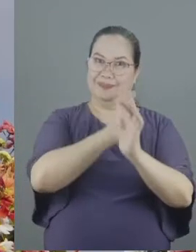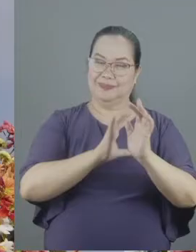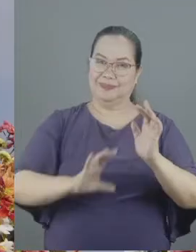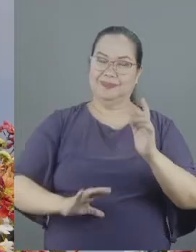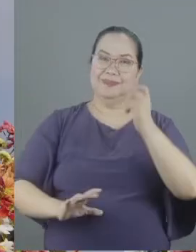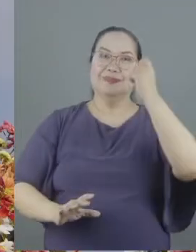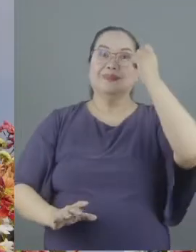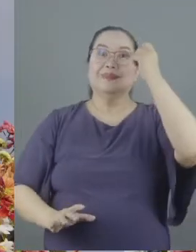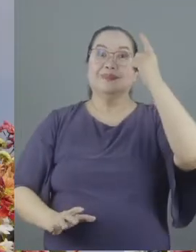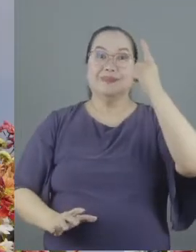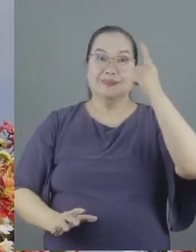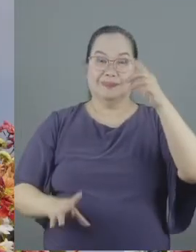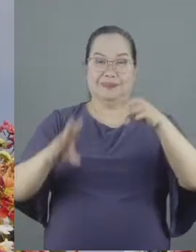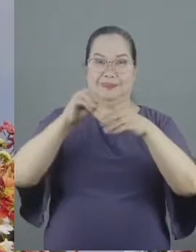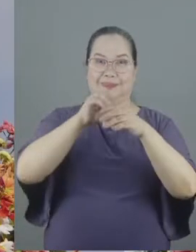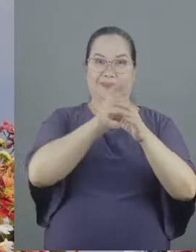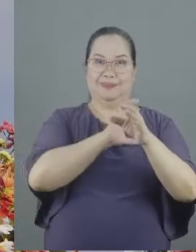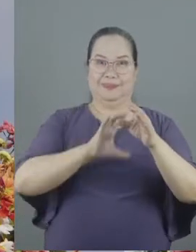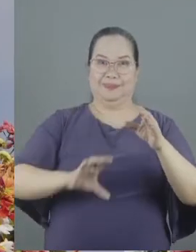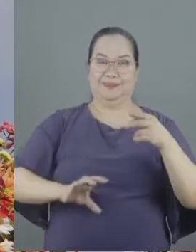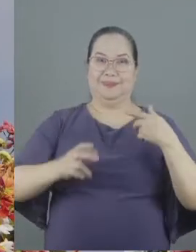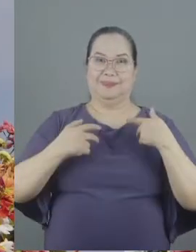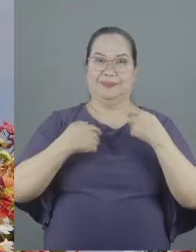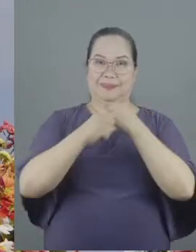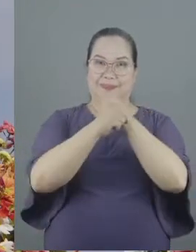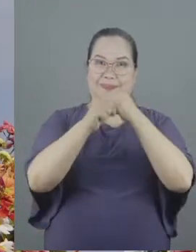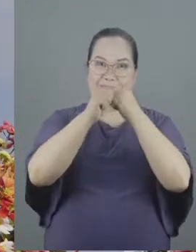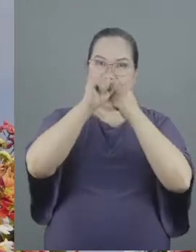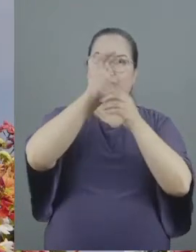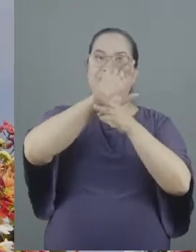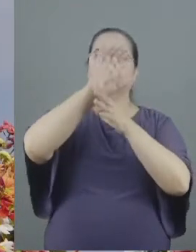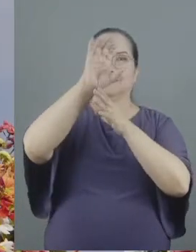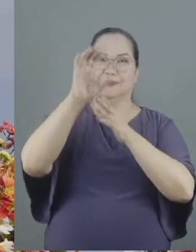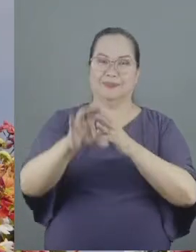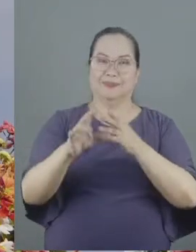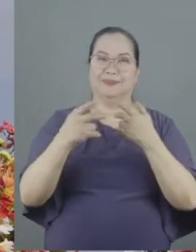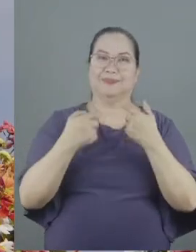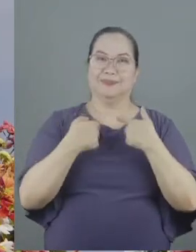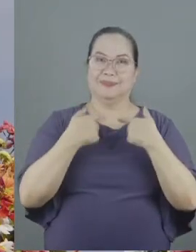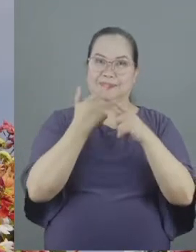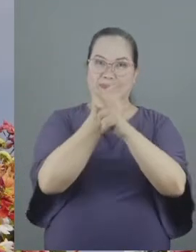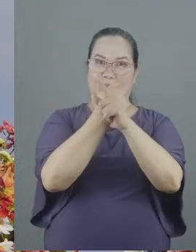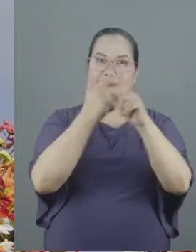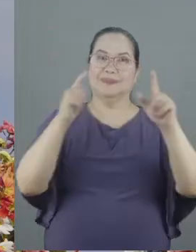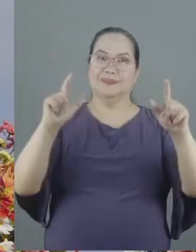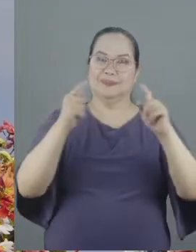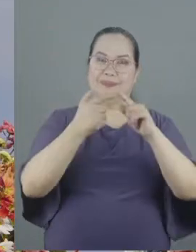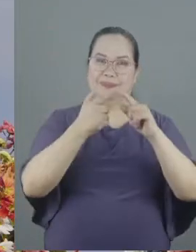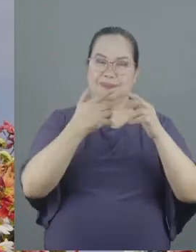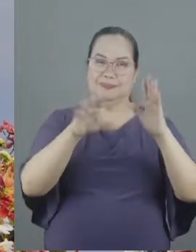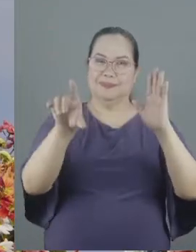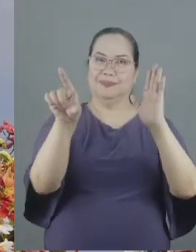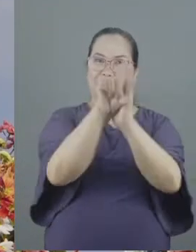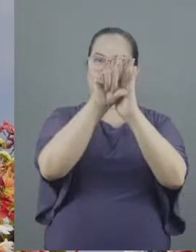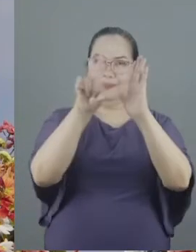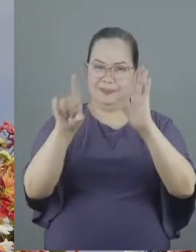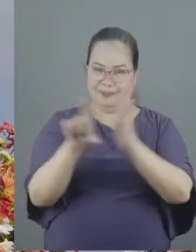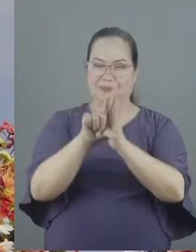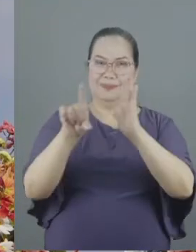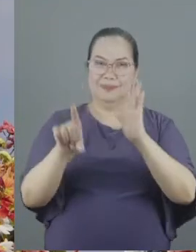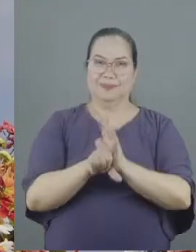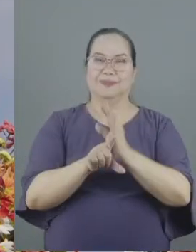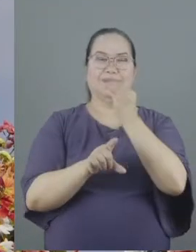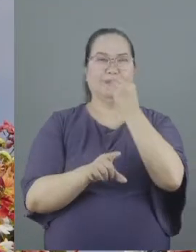understood that in Christ they were saved completely that they have been liberated from the restrictions of the dietary and